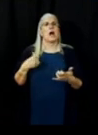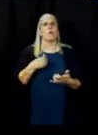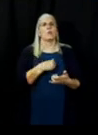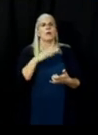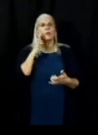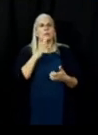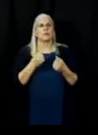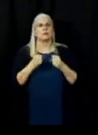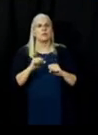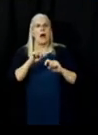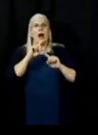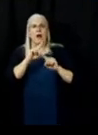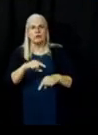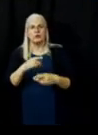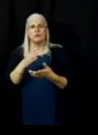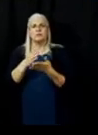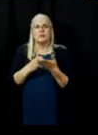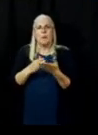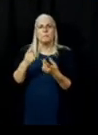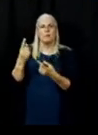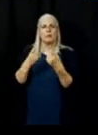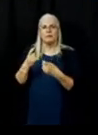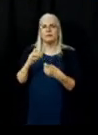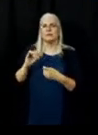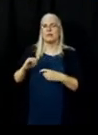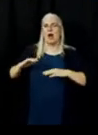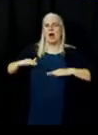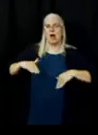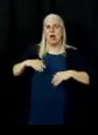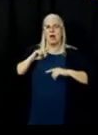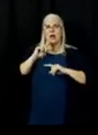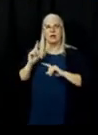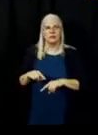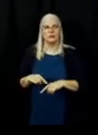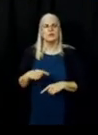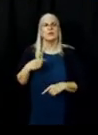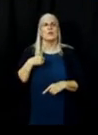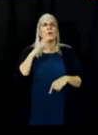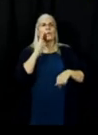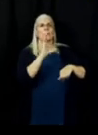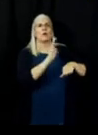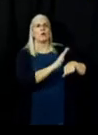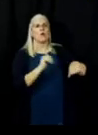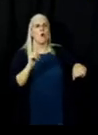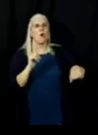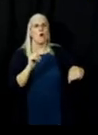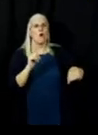answering a few of those outstanding questions. We'd like to bring back Chief Mike Wink.